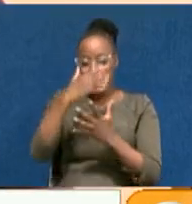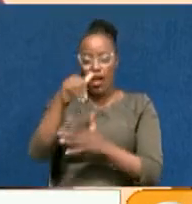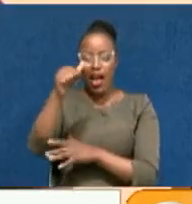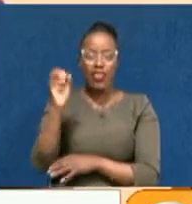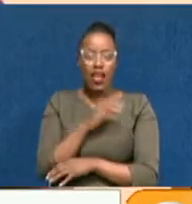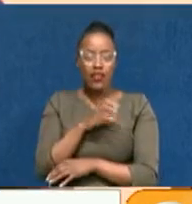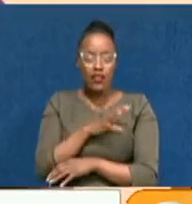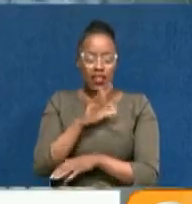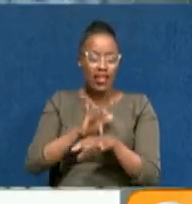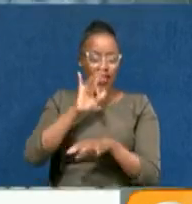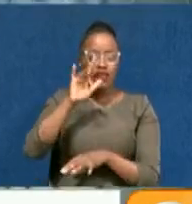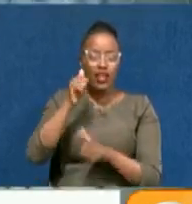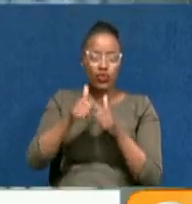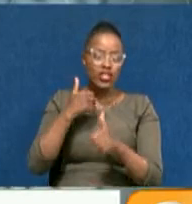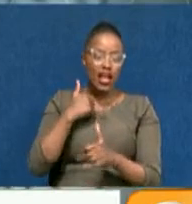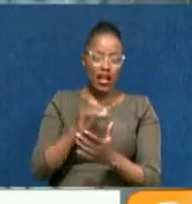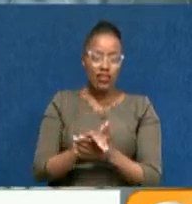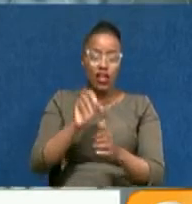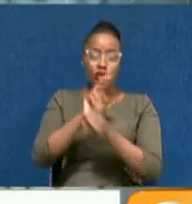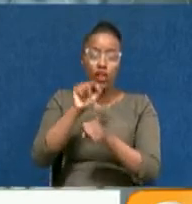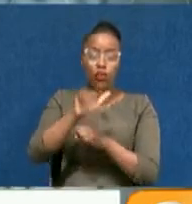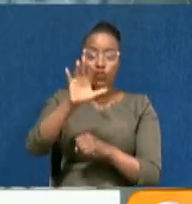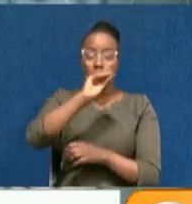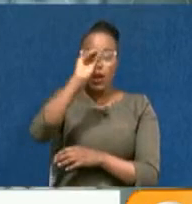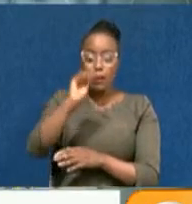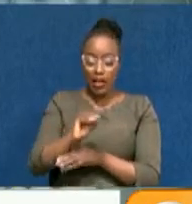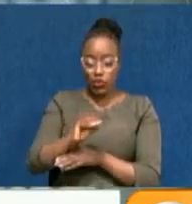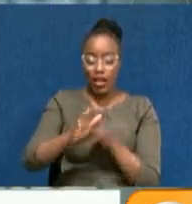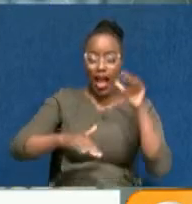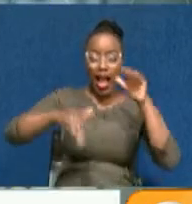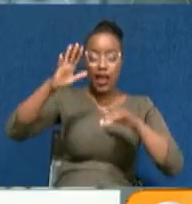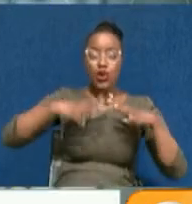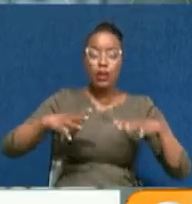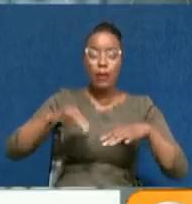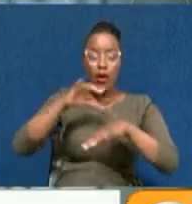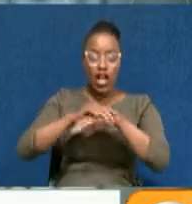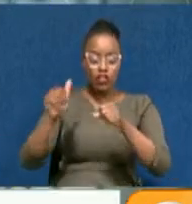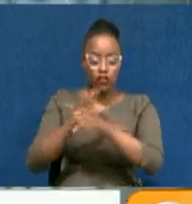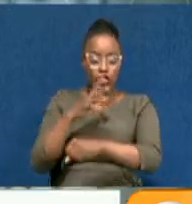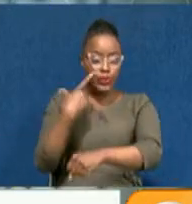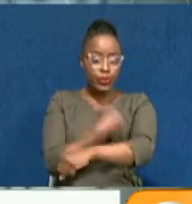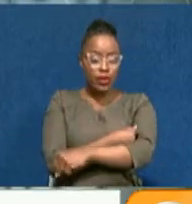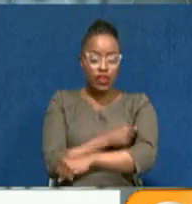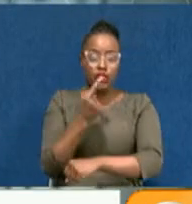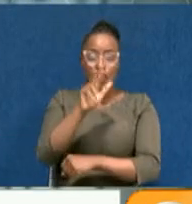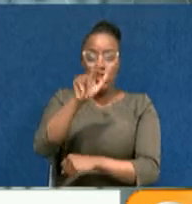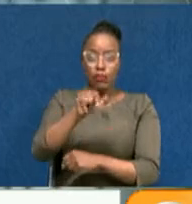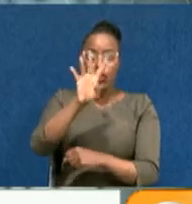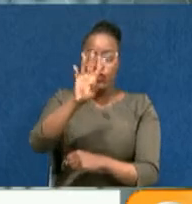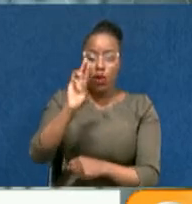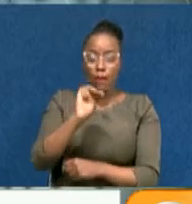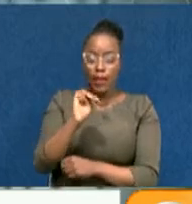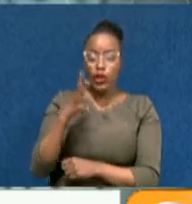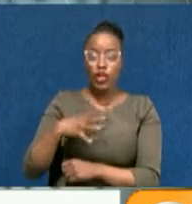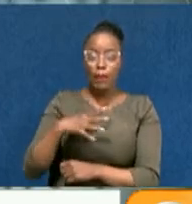fearing side effects. Only 12.5% of Kenya's adult population has been fully vaccinated, that being just 3.4 million